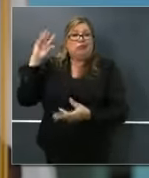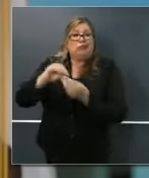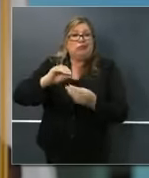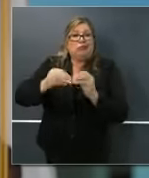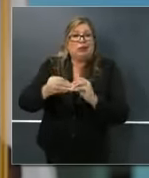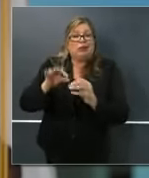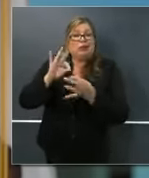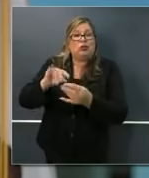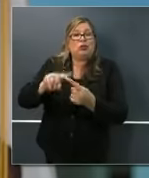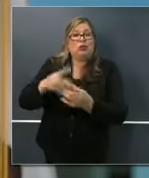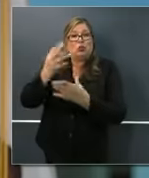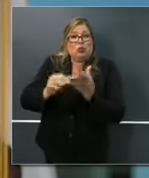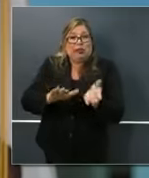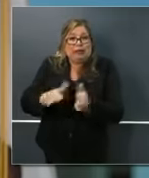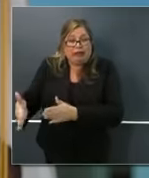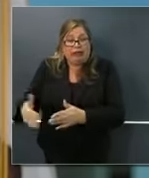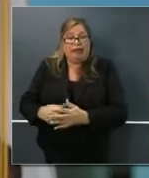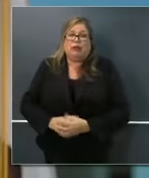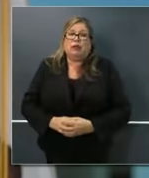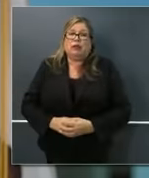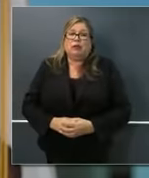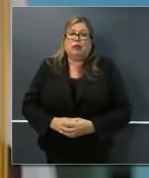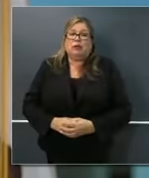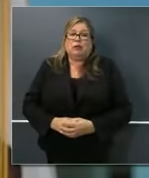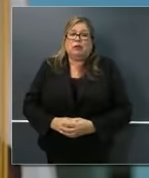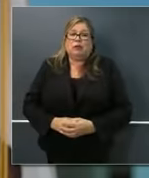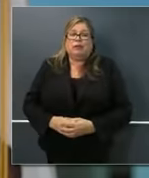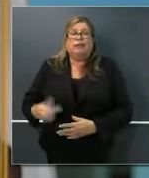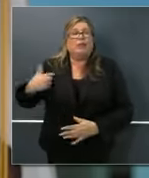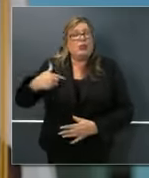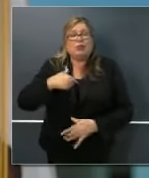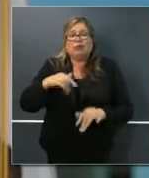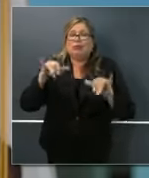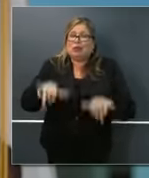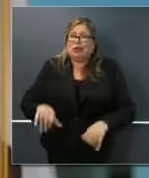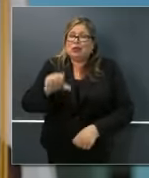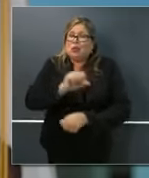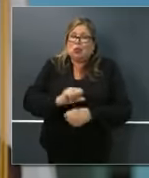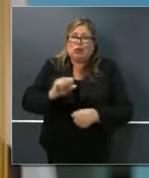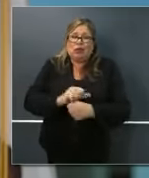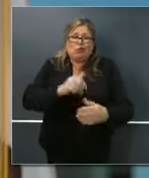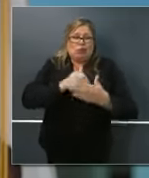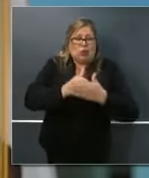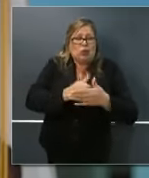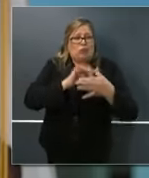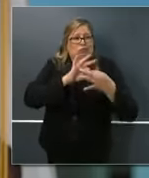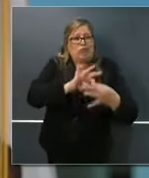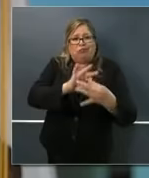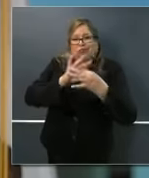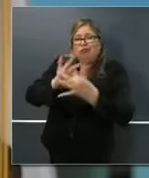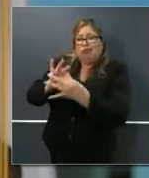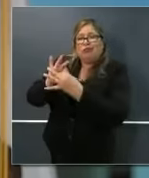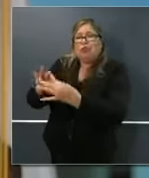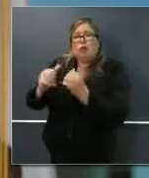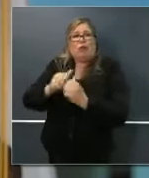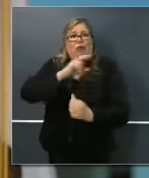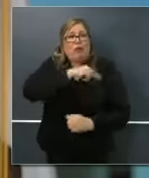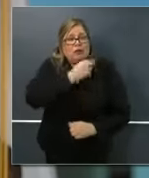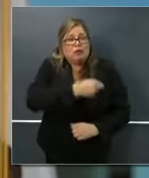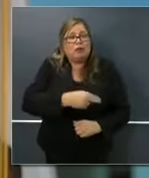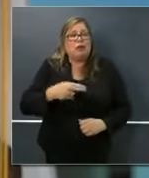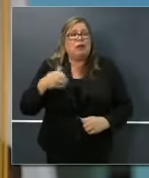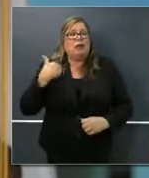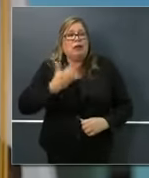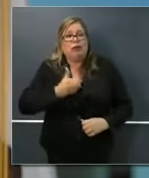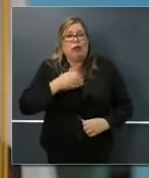California is important. We are still working hard with our hospitals, our morgues, our corners to manage